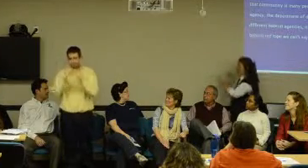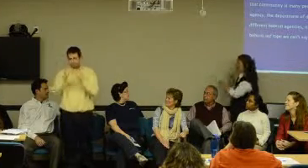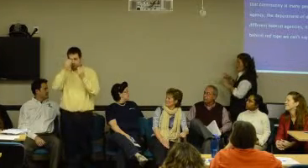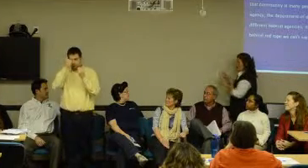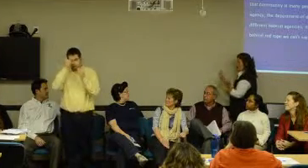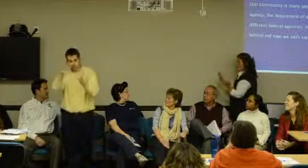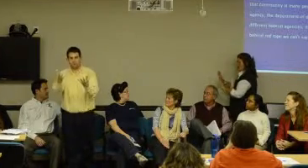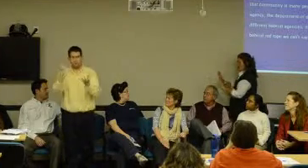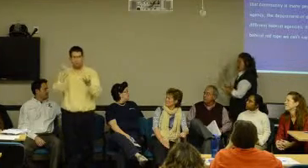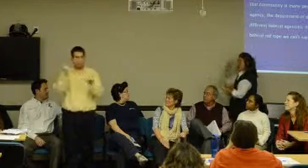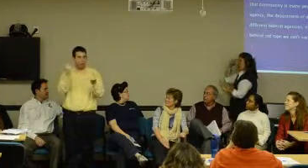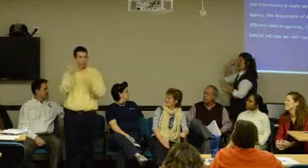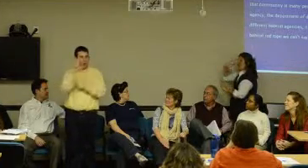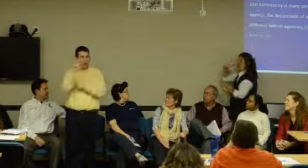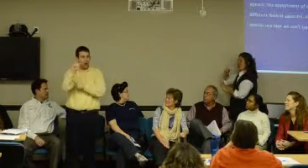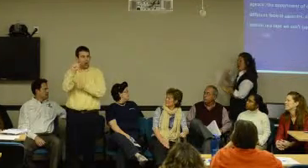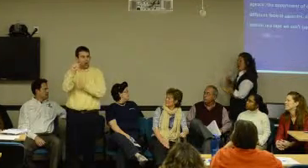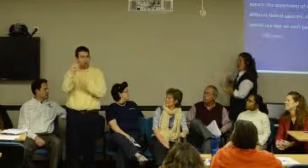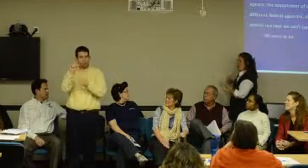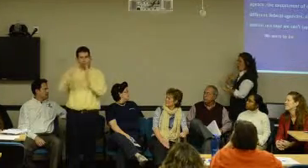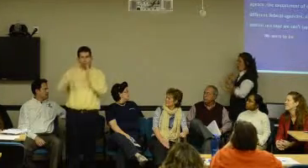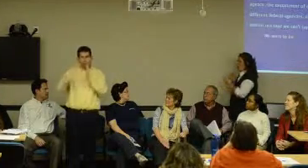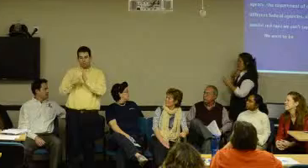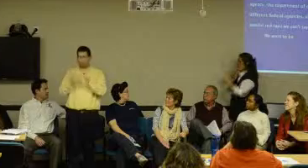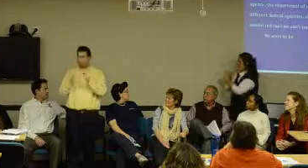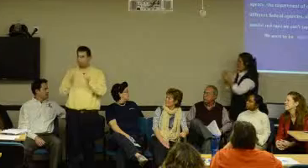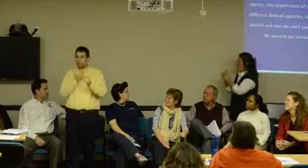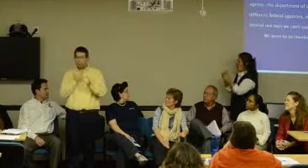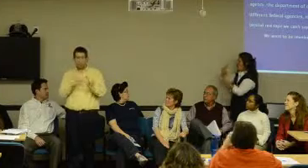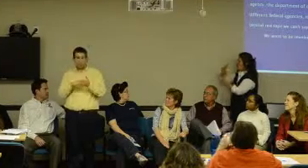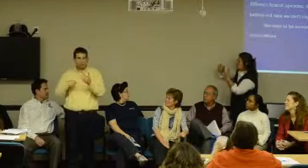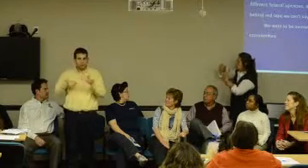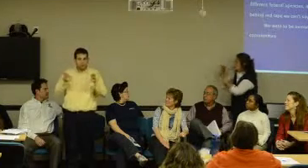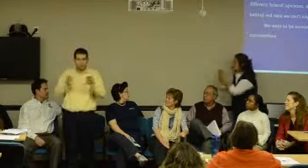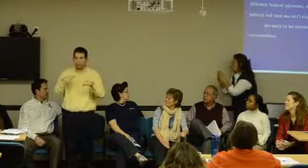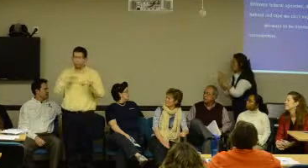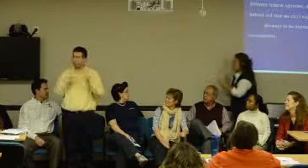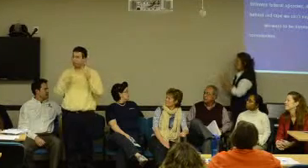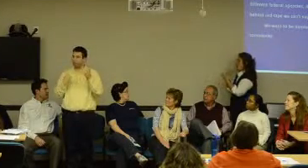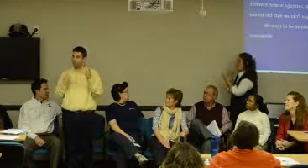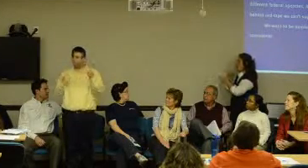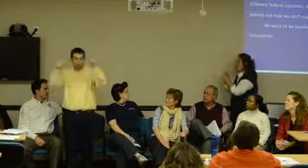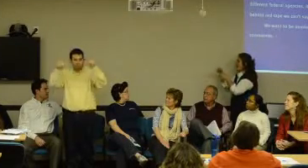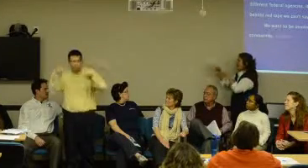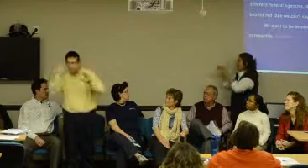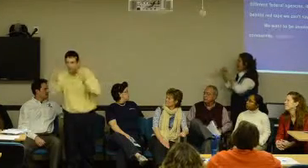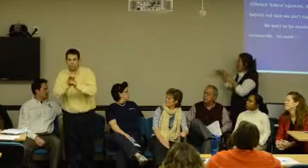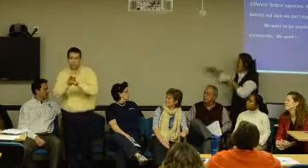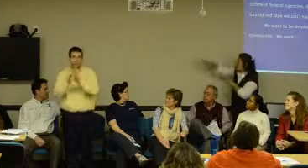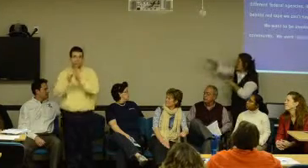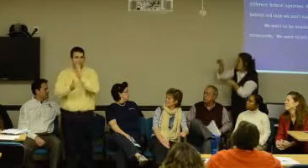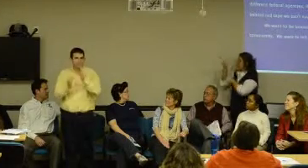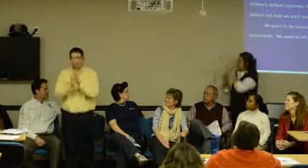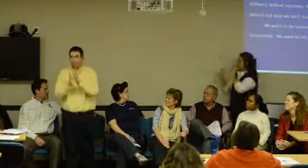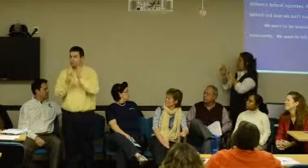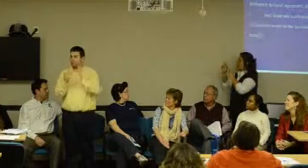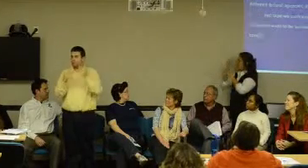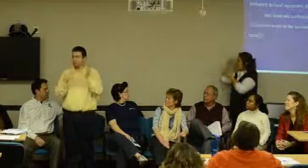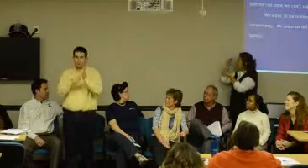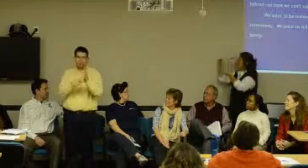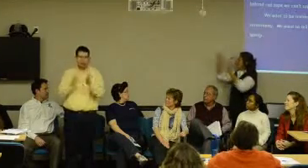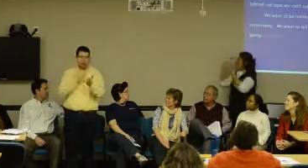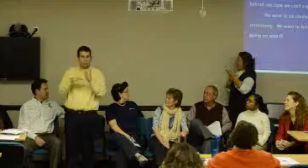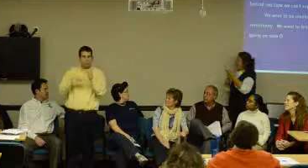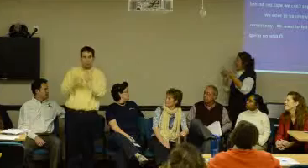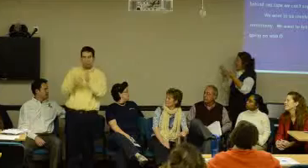You know, we want to be involved in social communities, social communities. We want to tell you what's going on with, like, DLA.